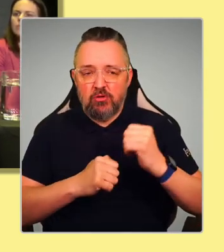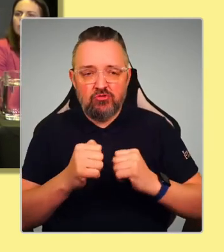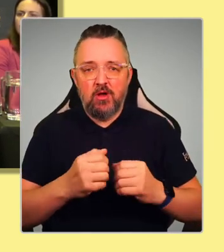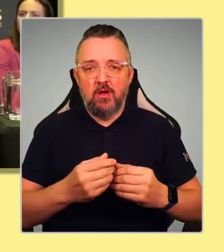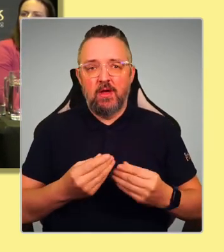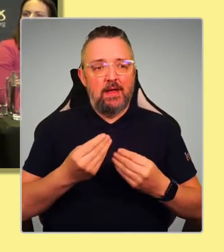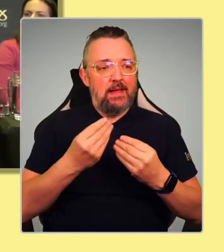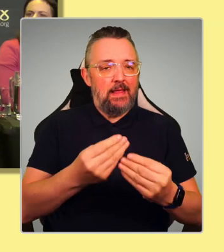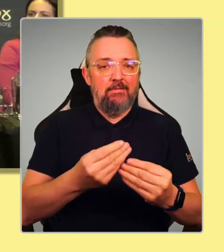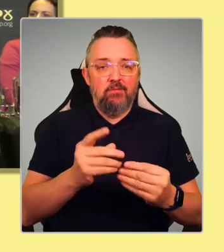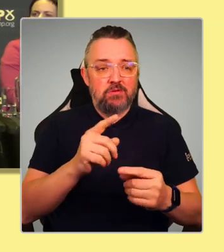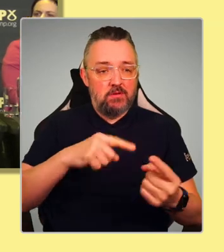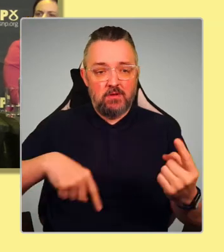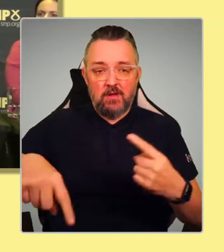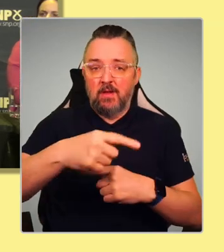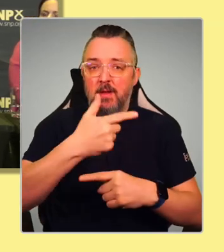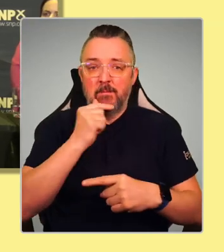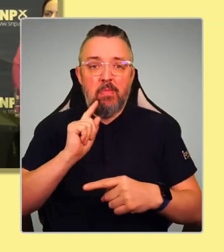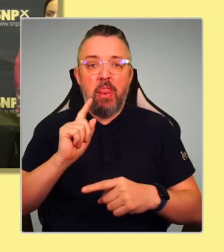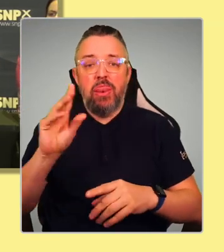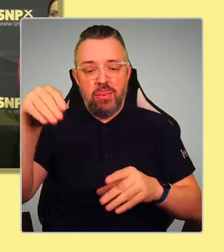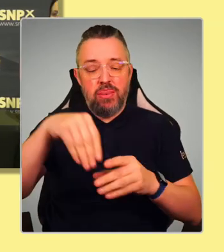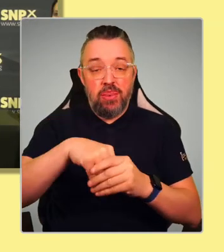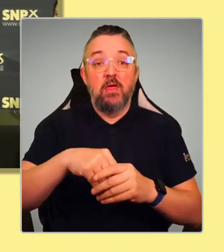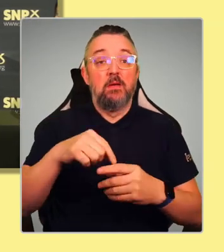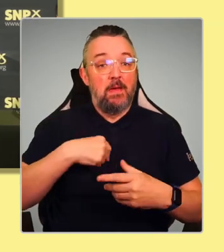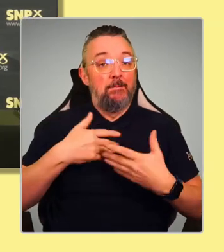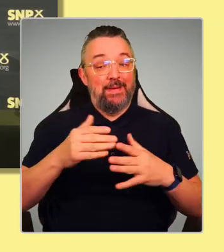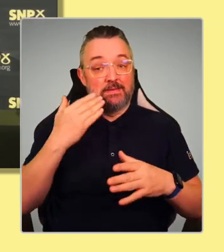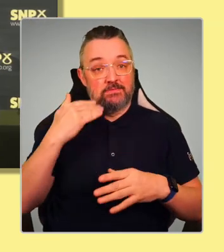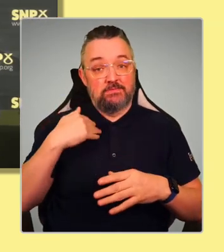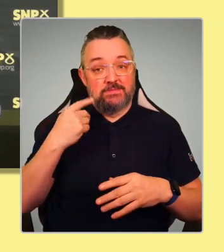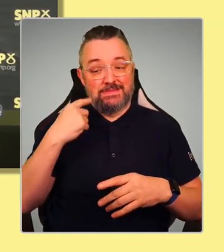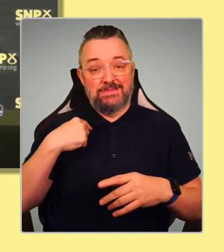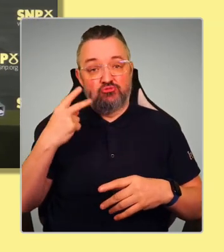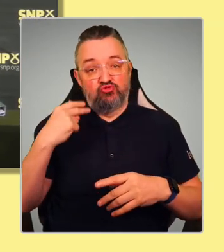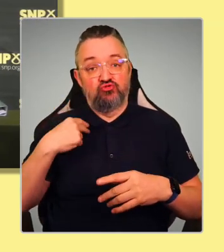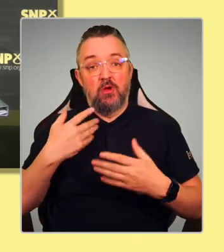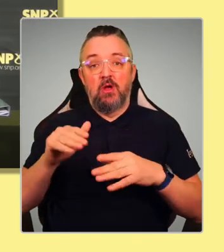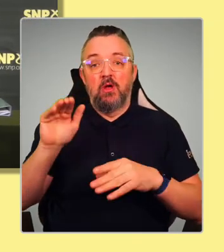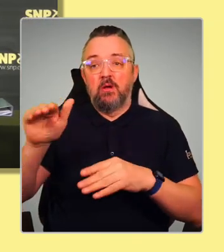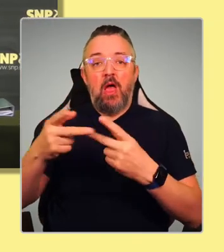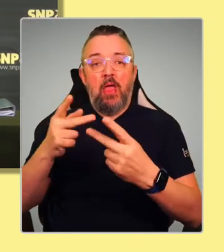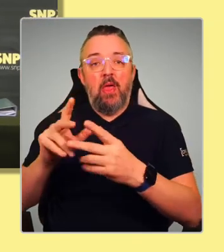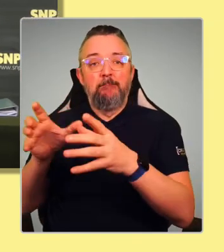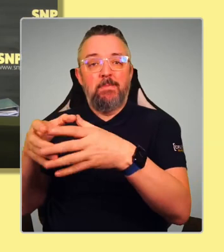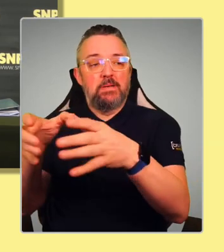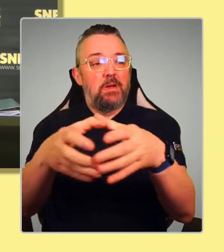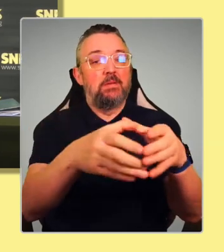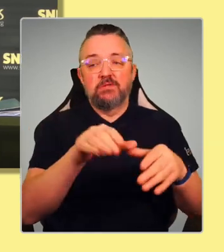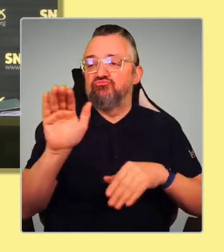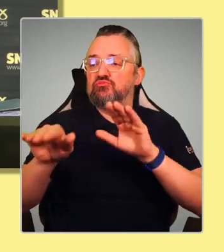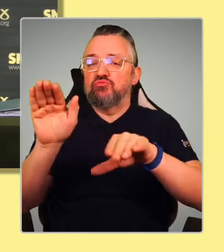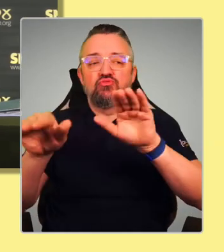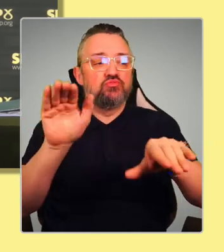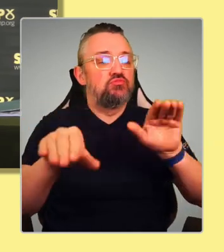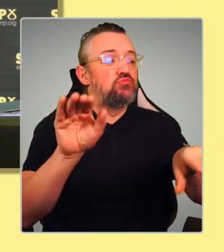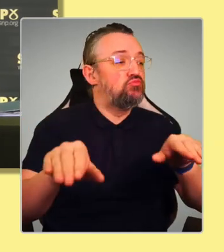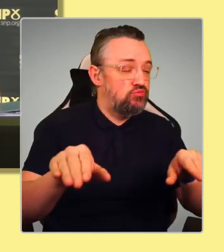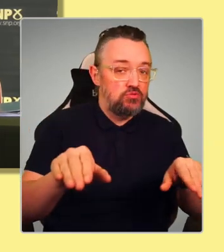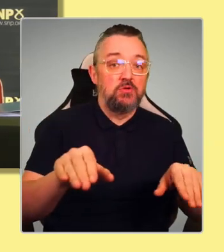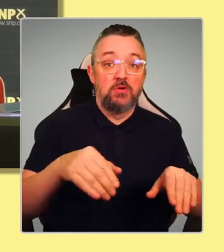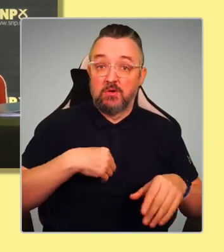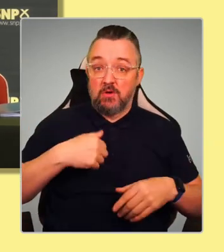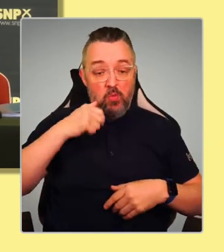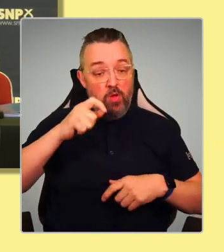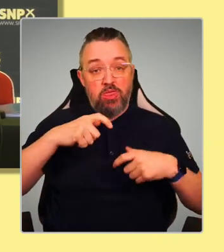over the last couple of days, I've been reaching out to other pro indie parties and to other parts of the wider movement. And I'll continue those calls over the next few